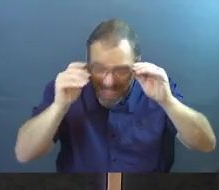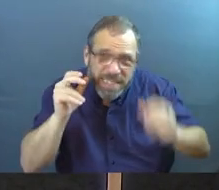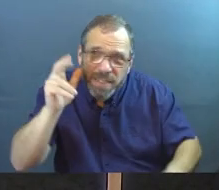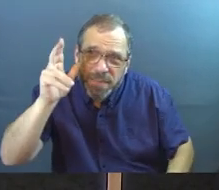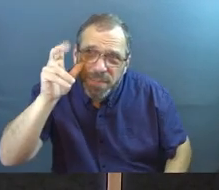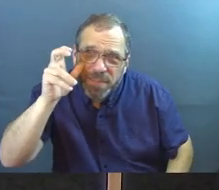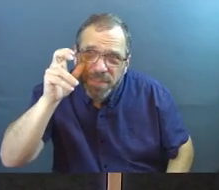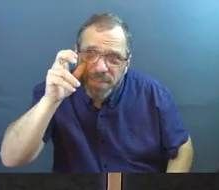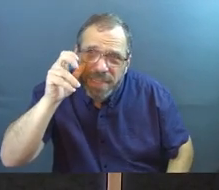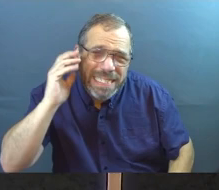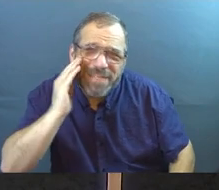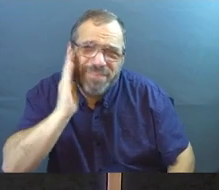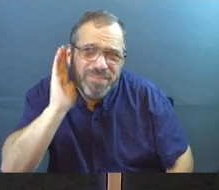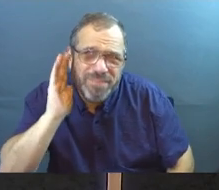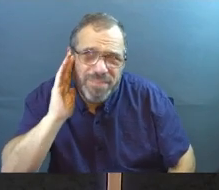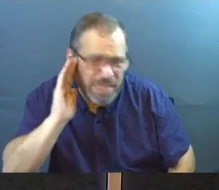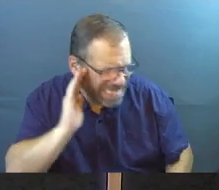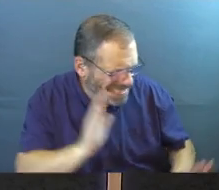You have to stop everything.